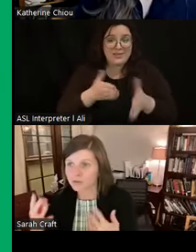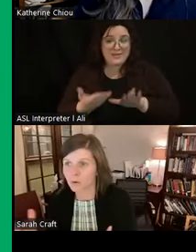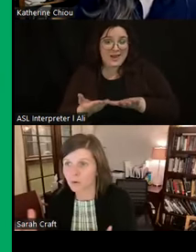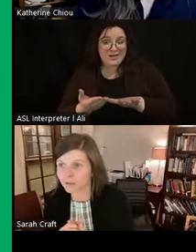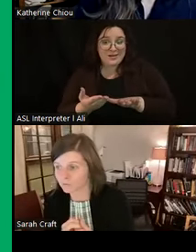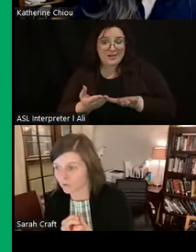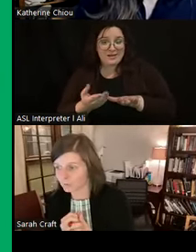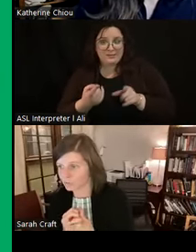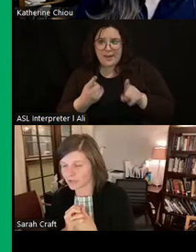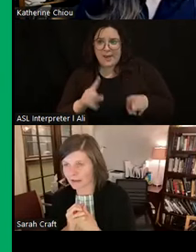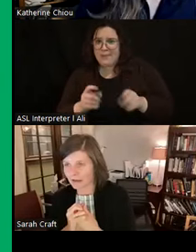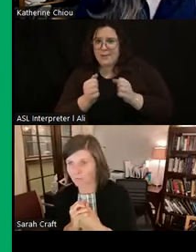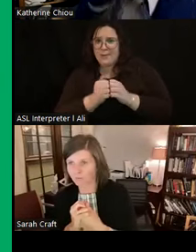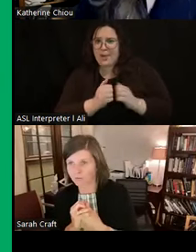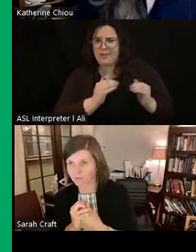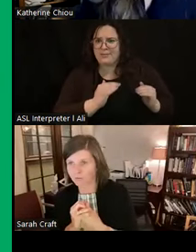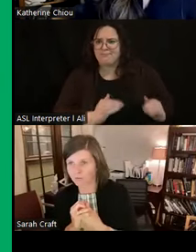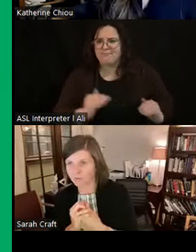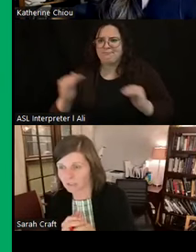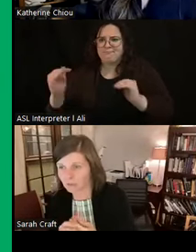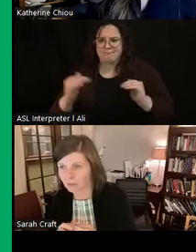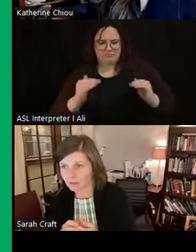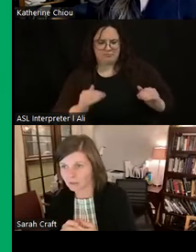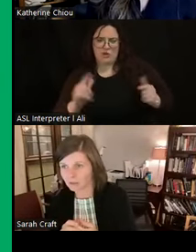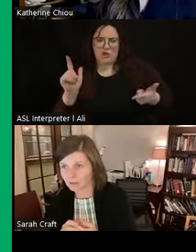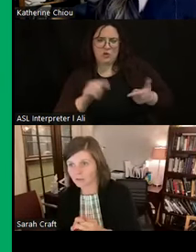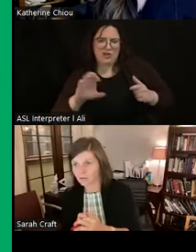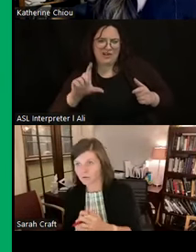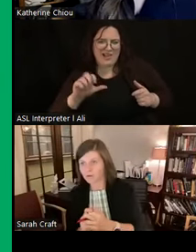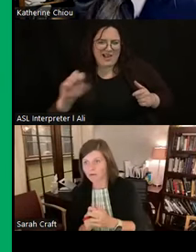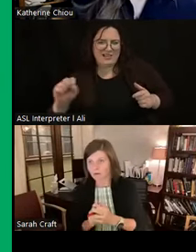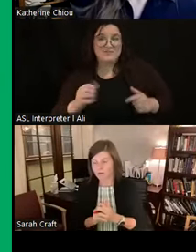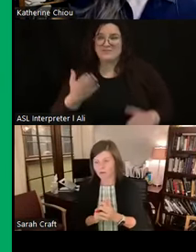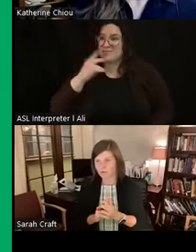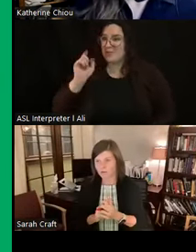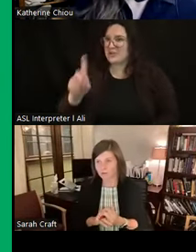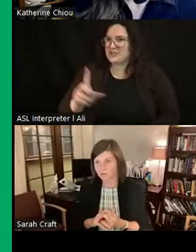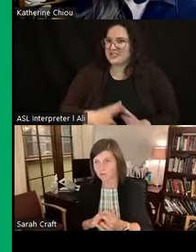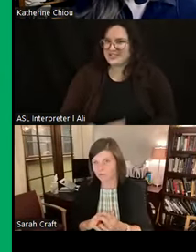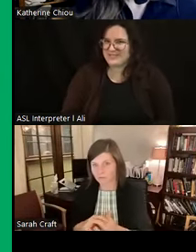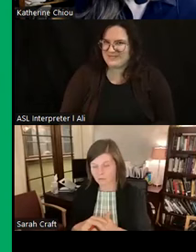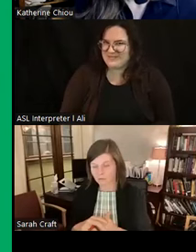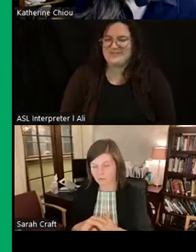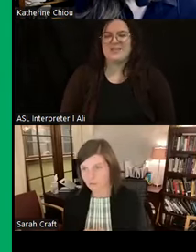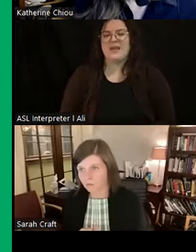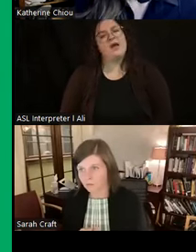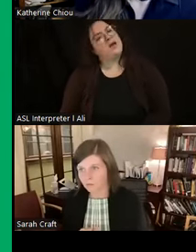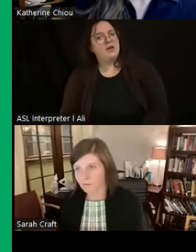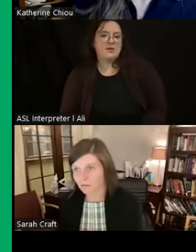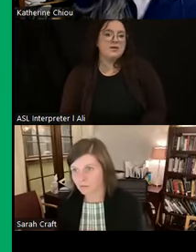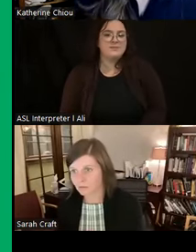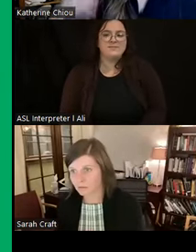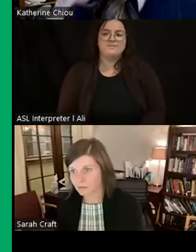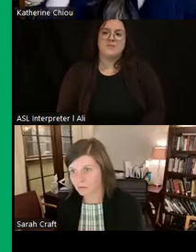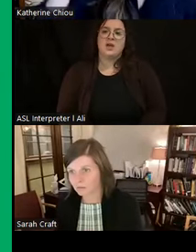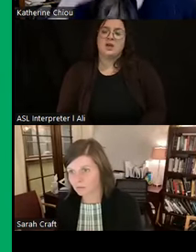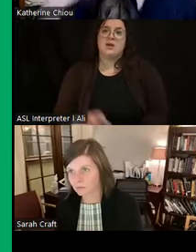these lower class moche households? That is an amazing question. Okay, so my latest sort of foray back to Cerro Japan, this was